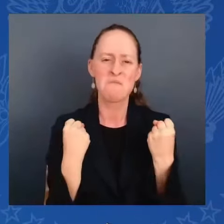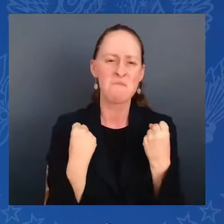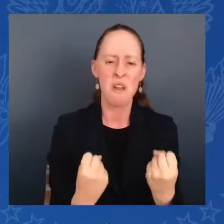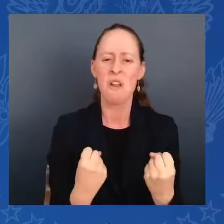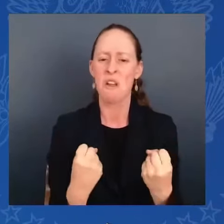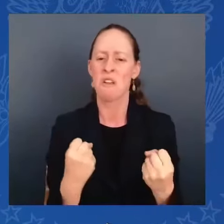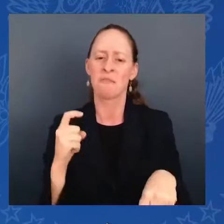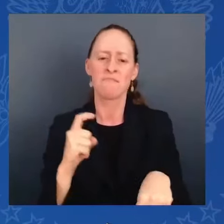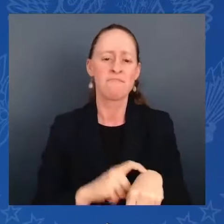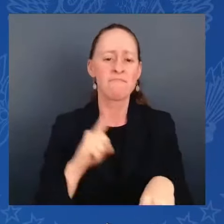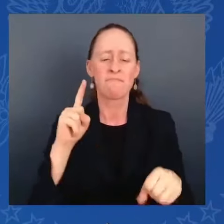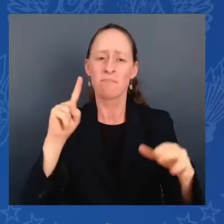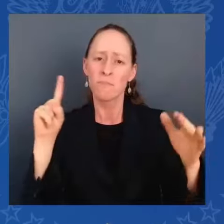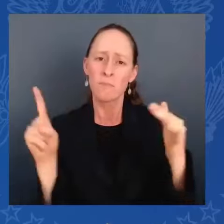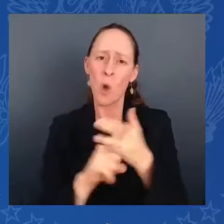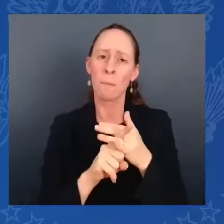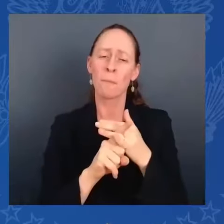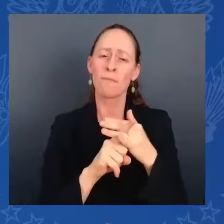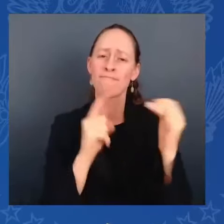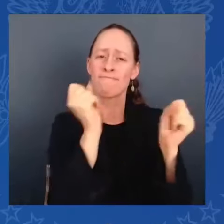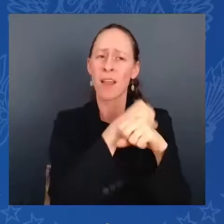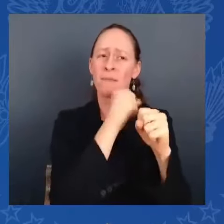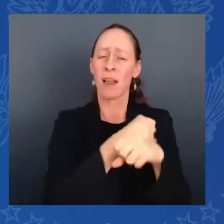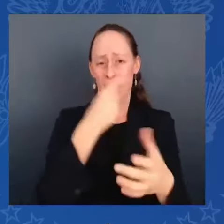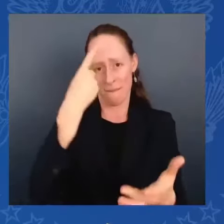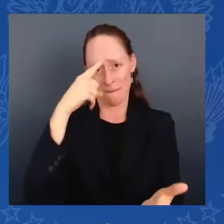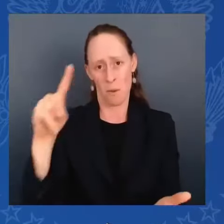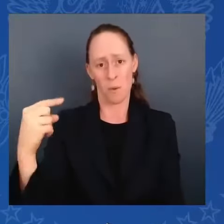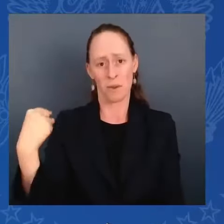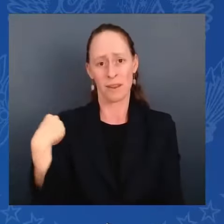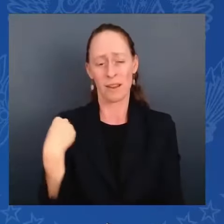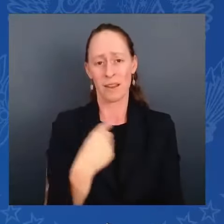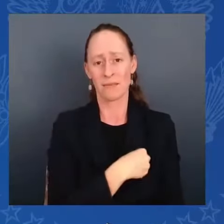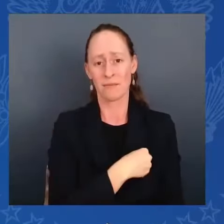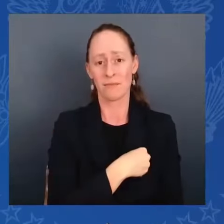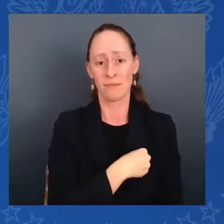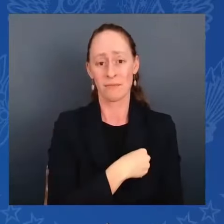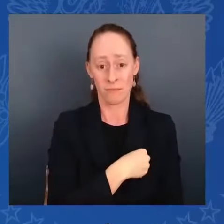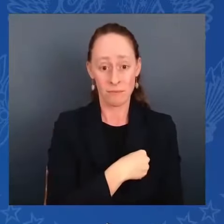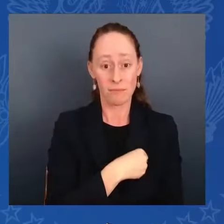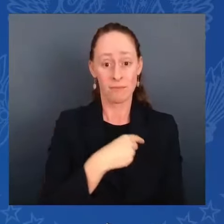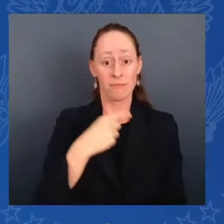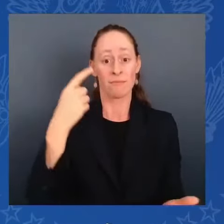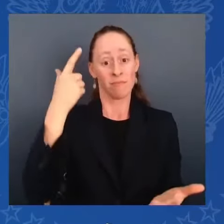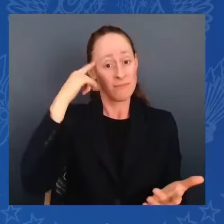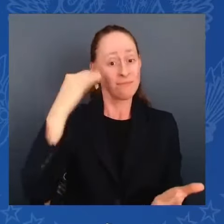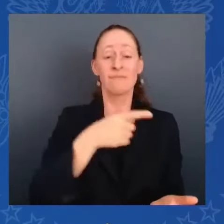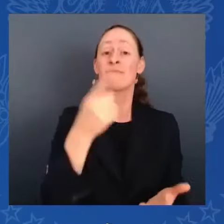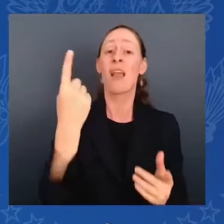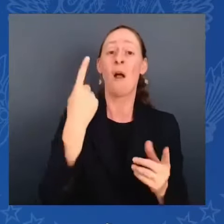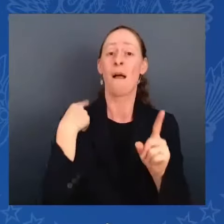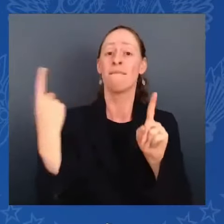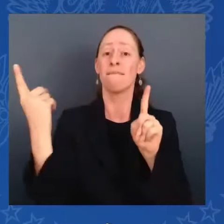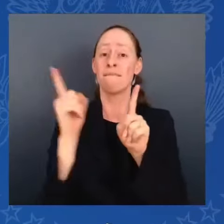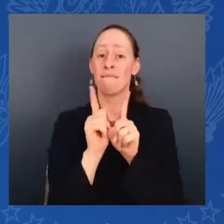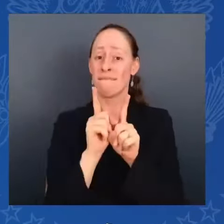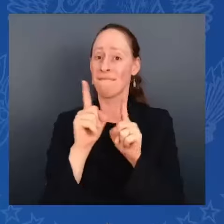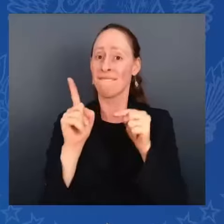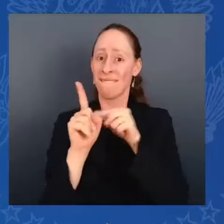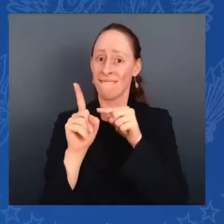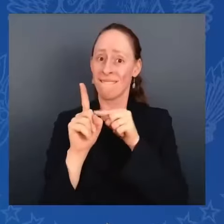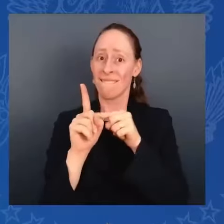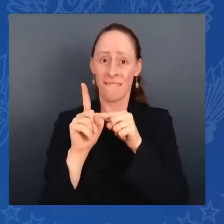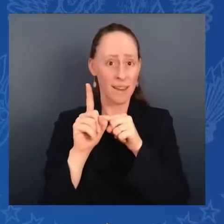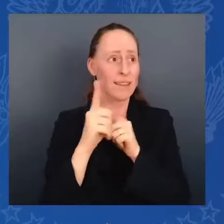loud at soccer tournaments and hugged twice as hard at birthdays to try to fill that empty space beside